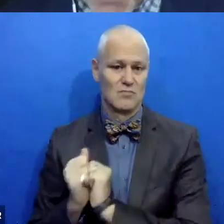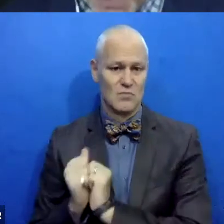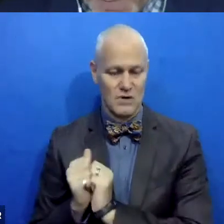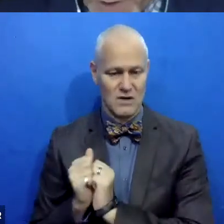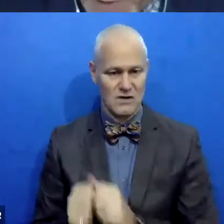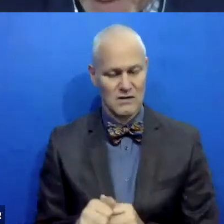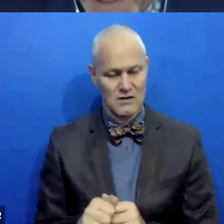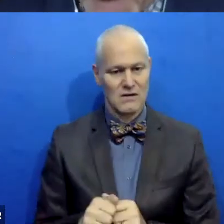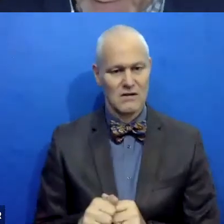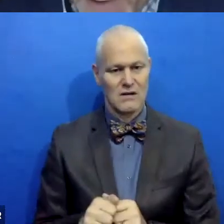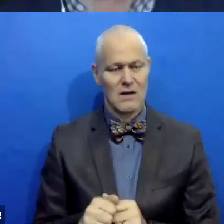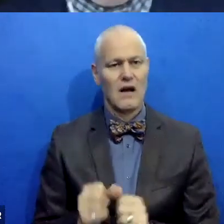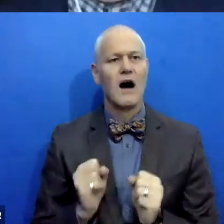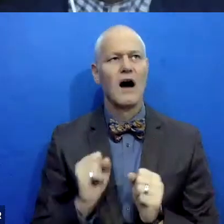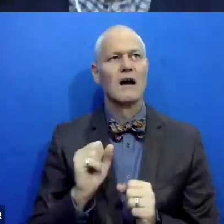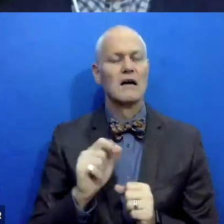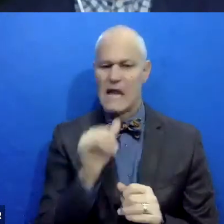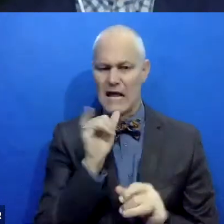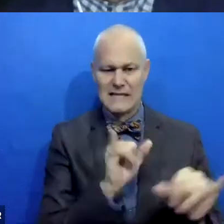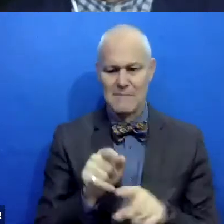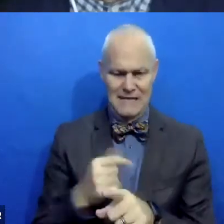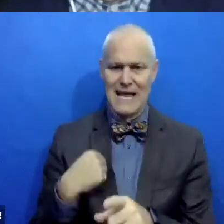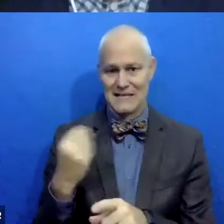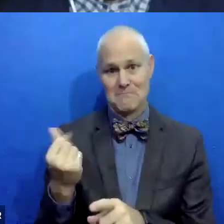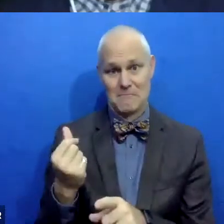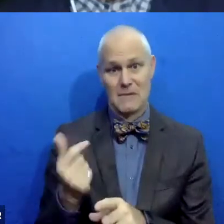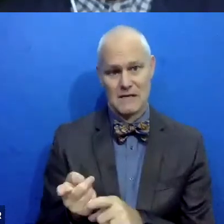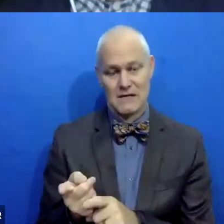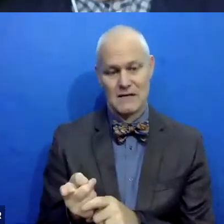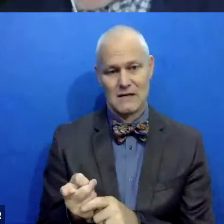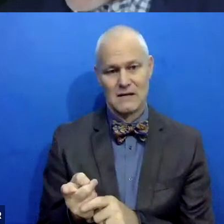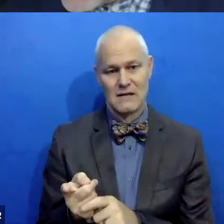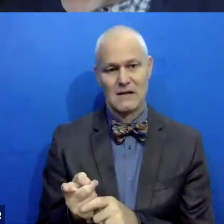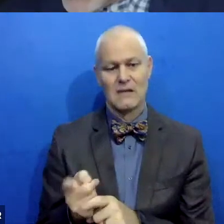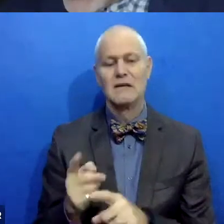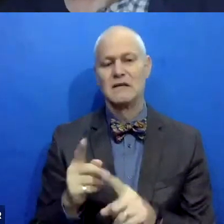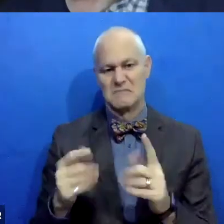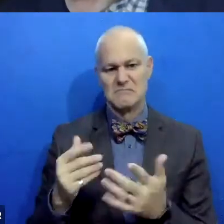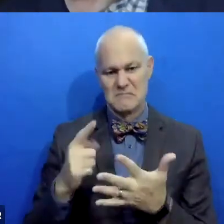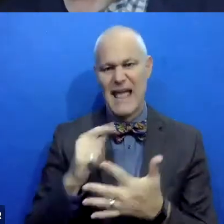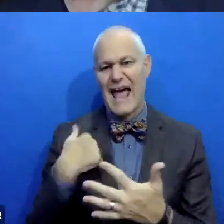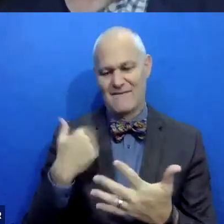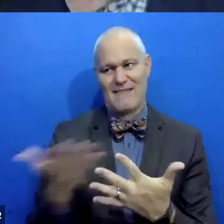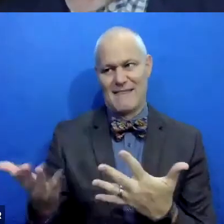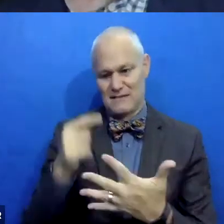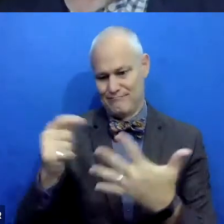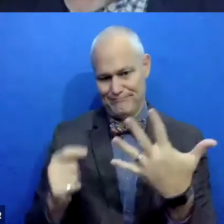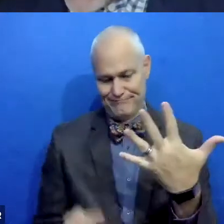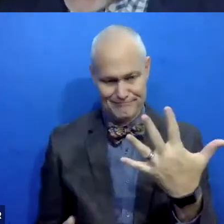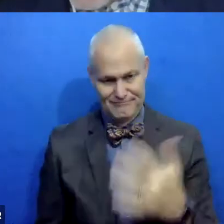of other people we work with, he has, he is of means, uh, in a lot of different ways, uh, and